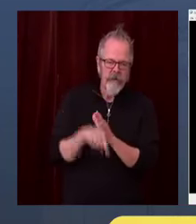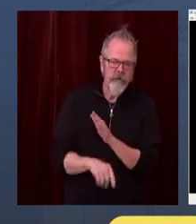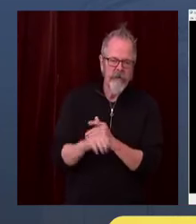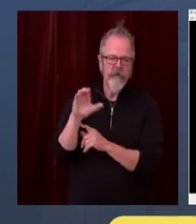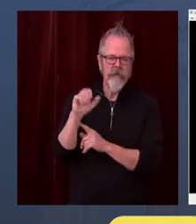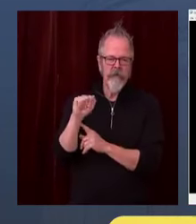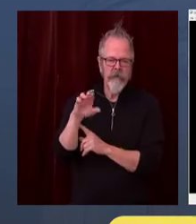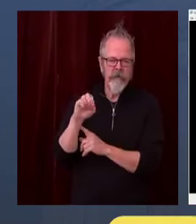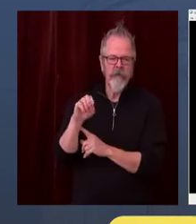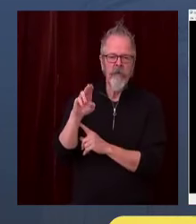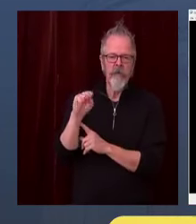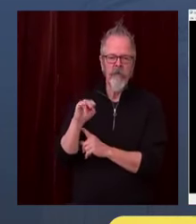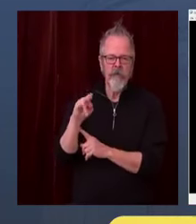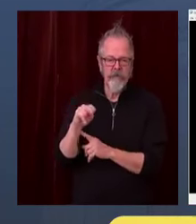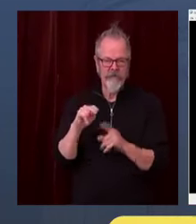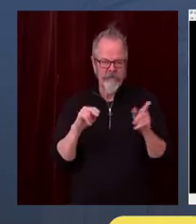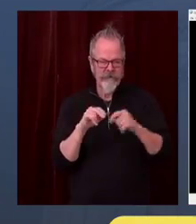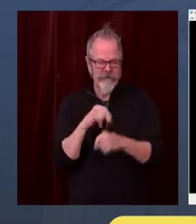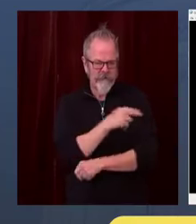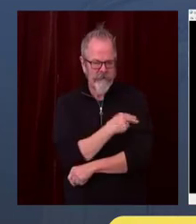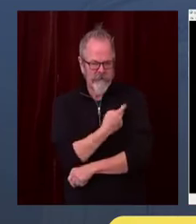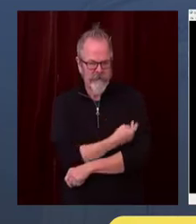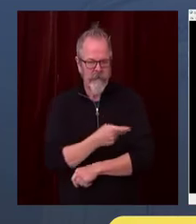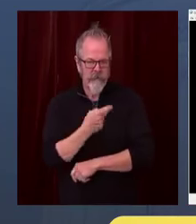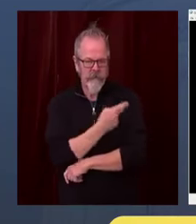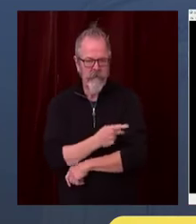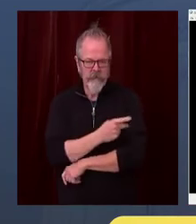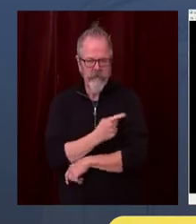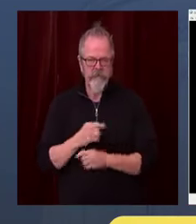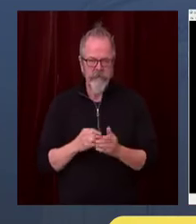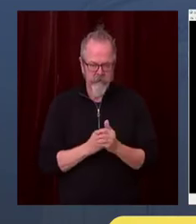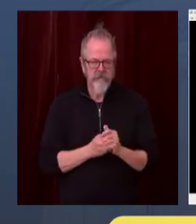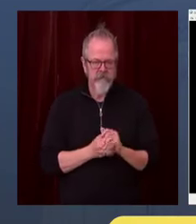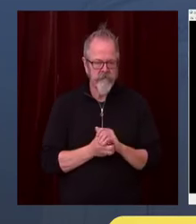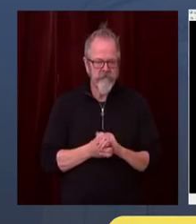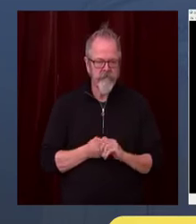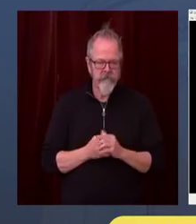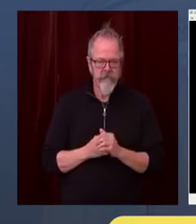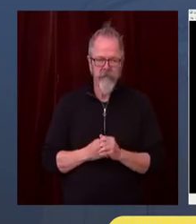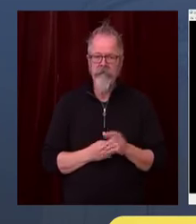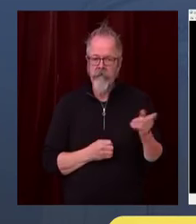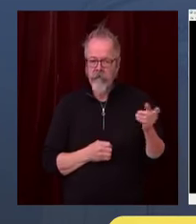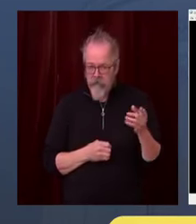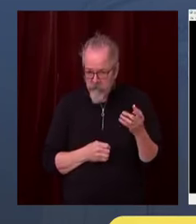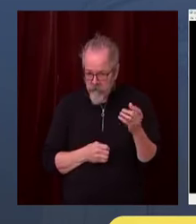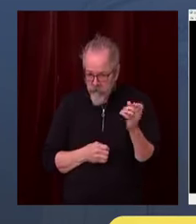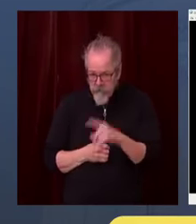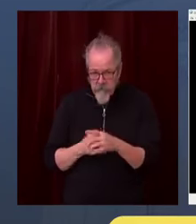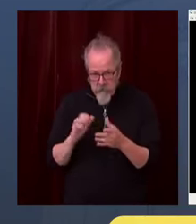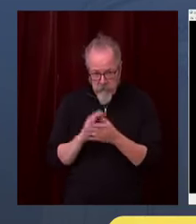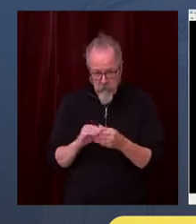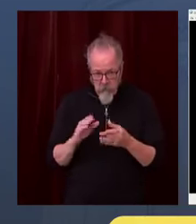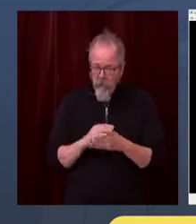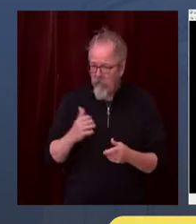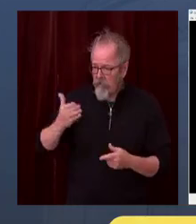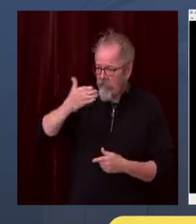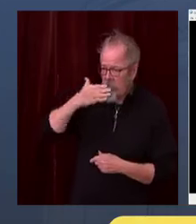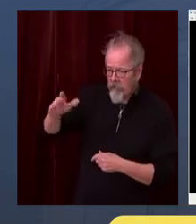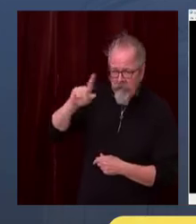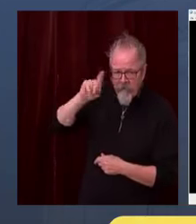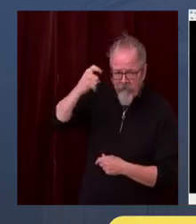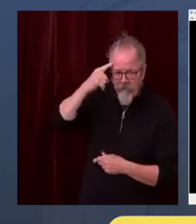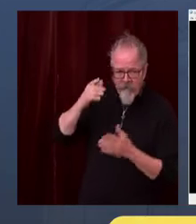Hospital preparedness is more about having beds and ventilators. It's about having adequate staffing and staff that